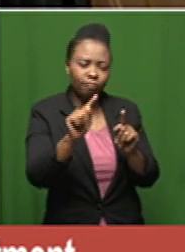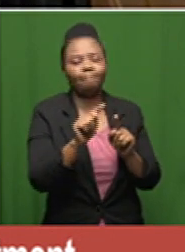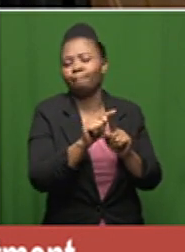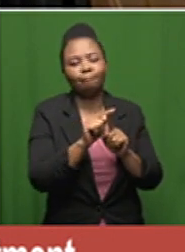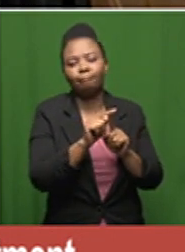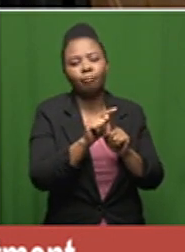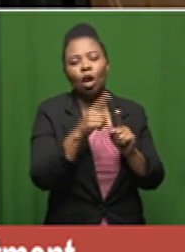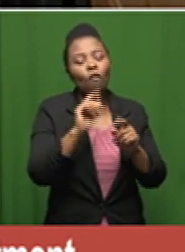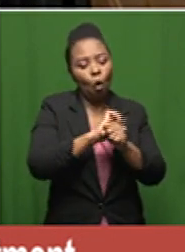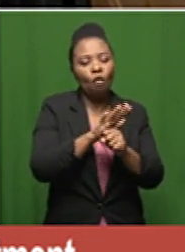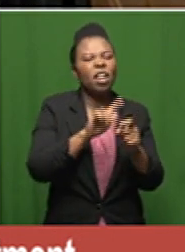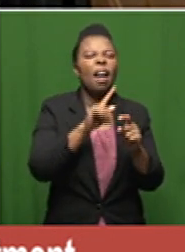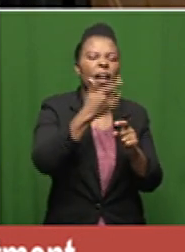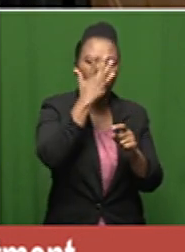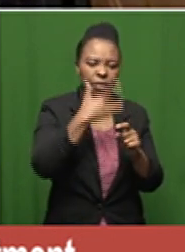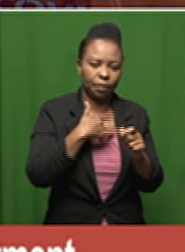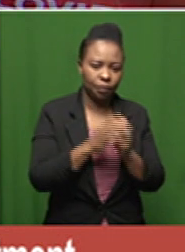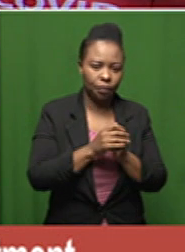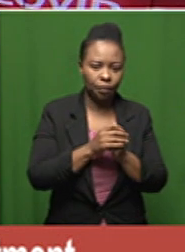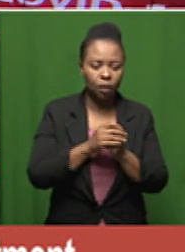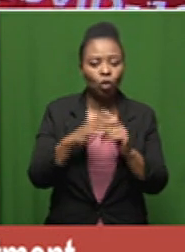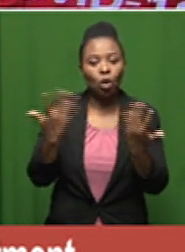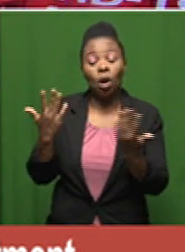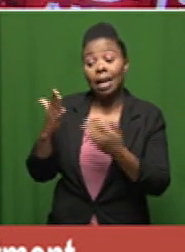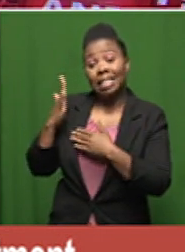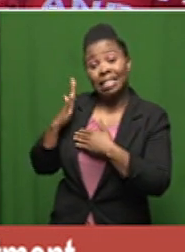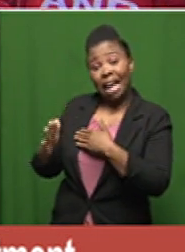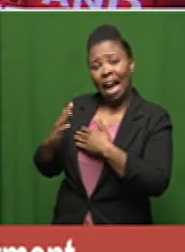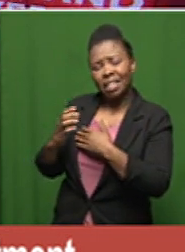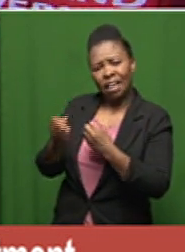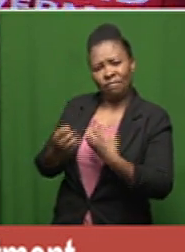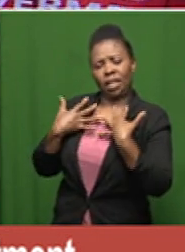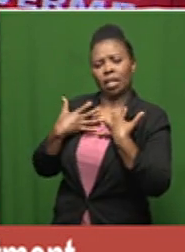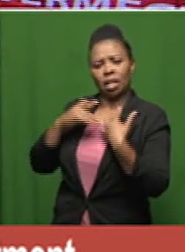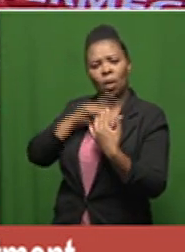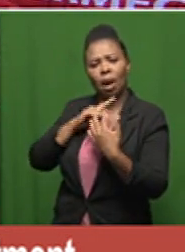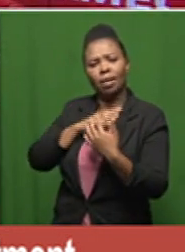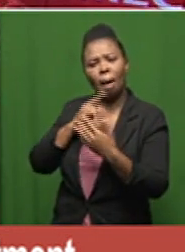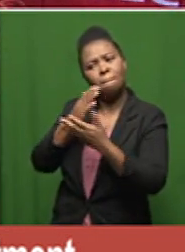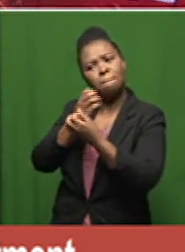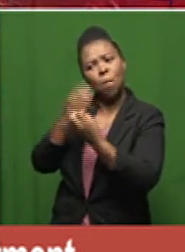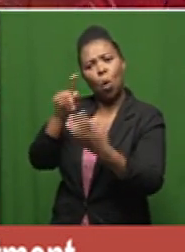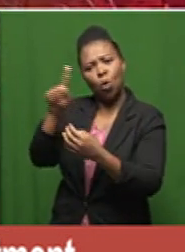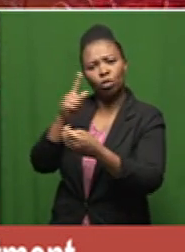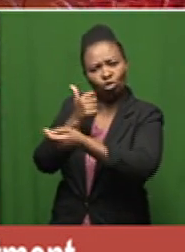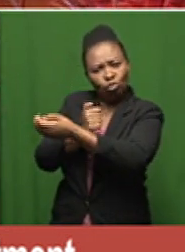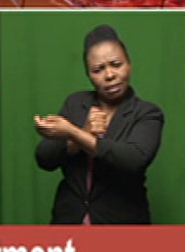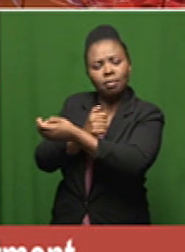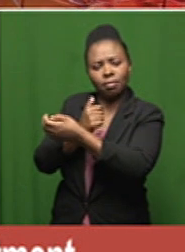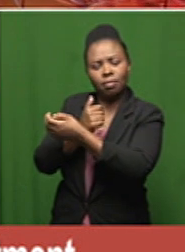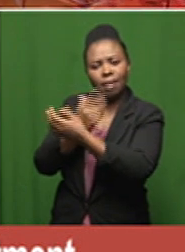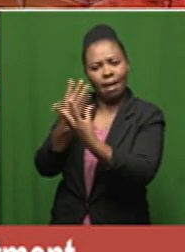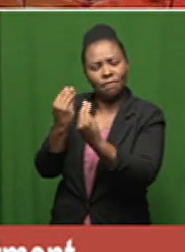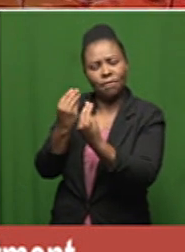other other illnesses and what sort of side effects because most drugs will have some side effects have been noted with